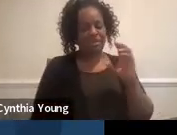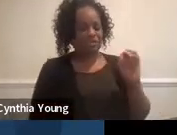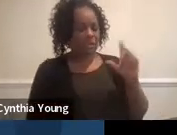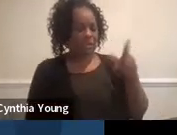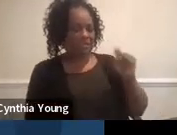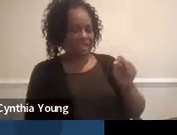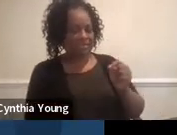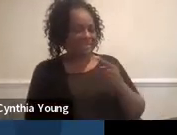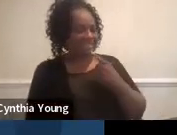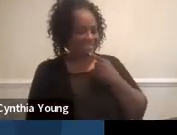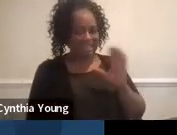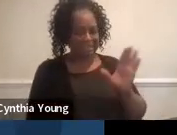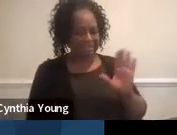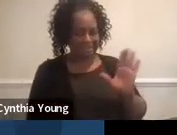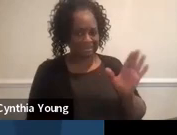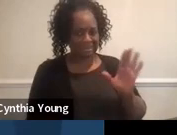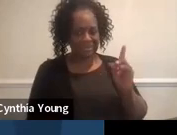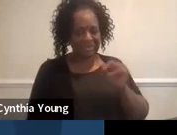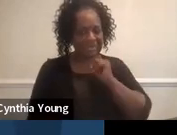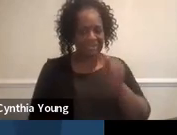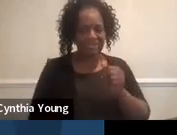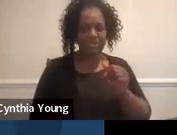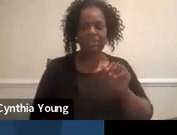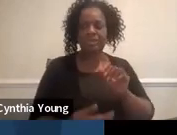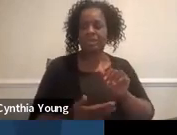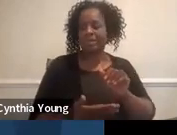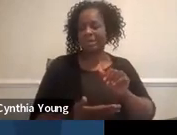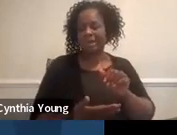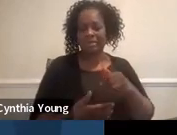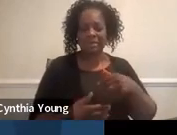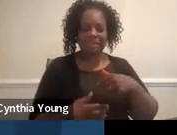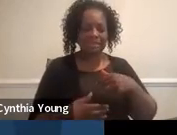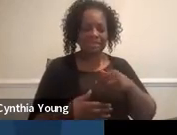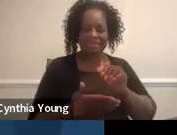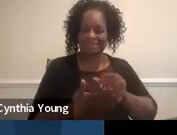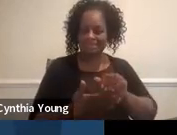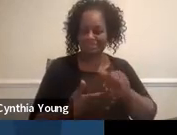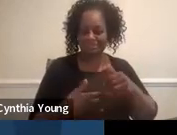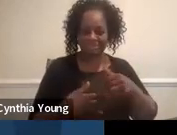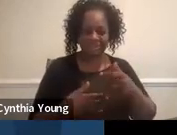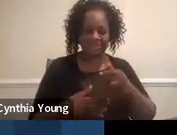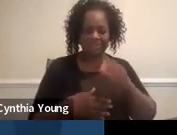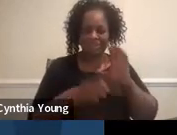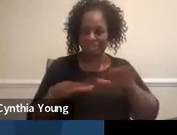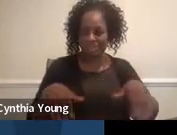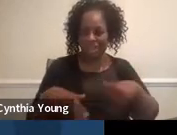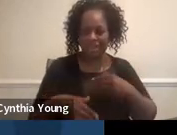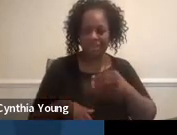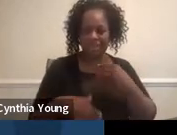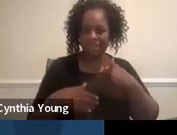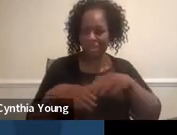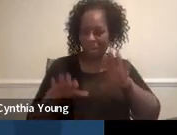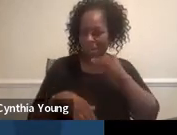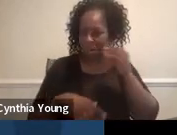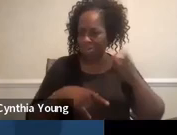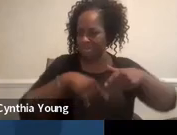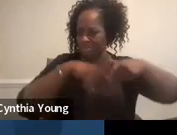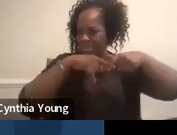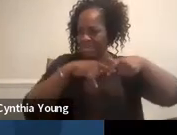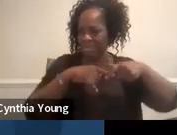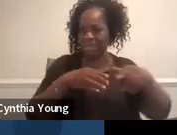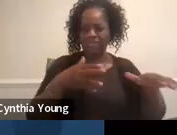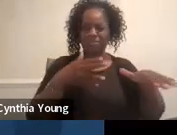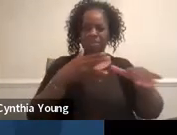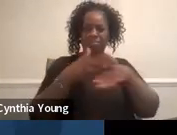Okay. it, you're, you know, sending the child home and saying it's for, you know, uh, to give the child a